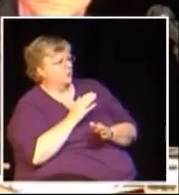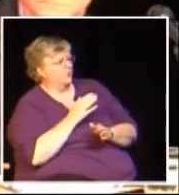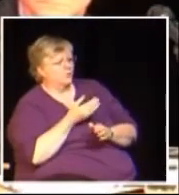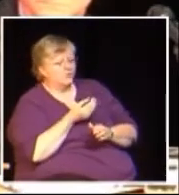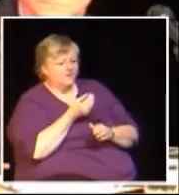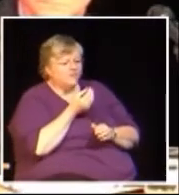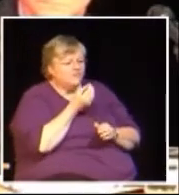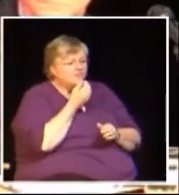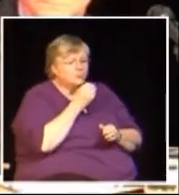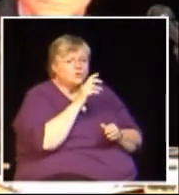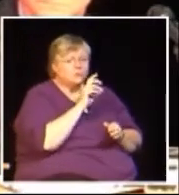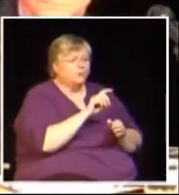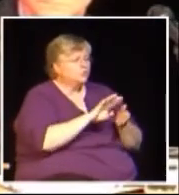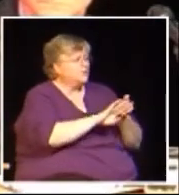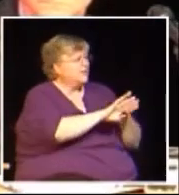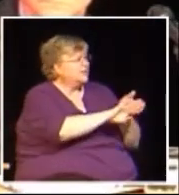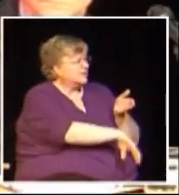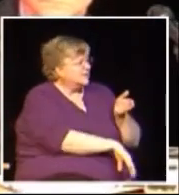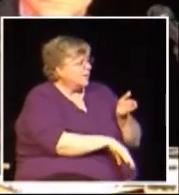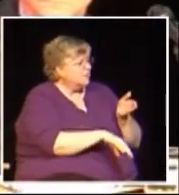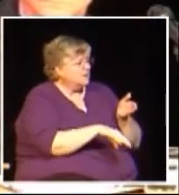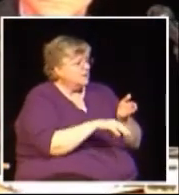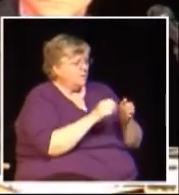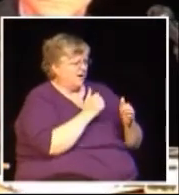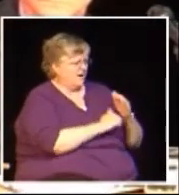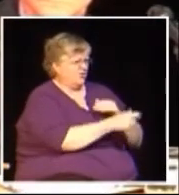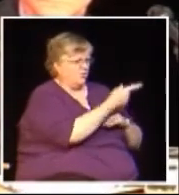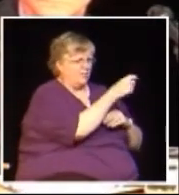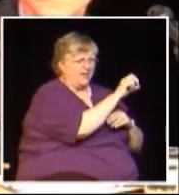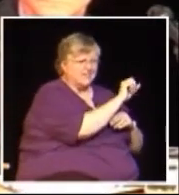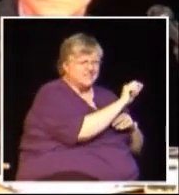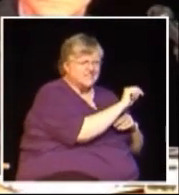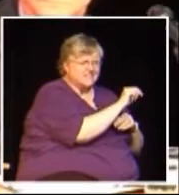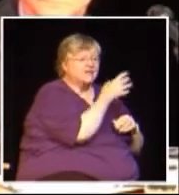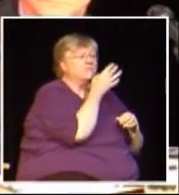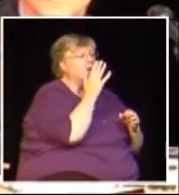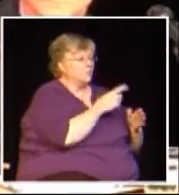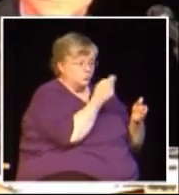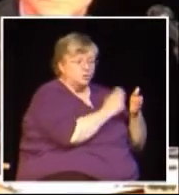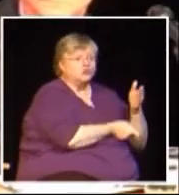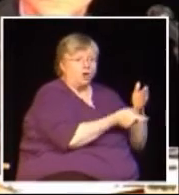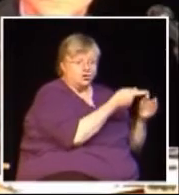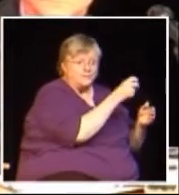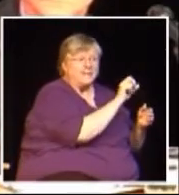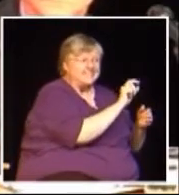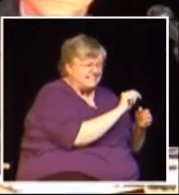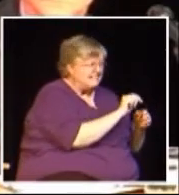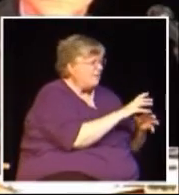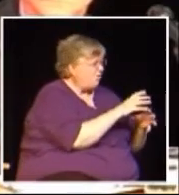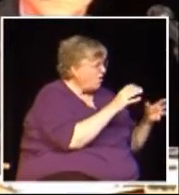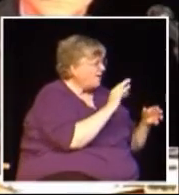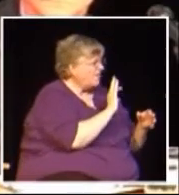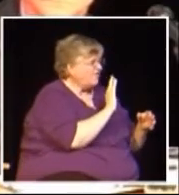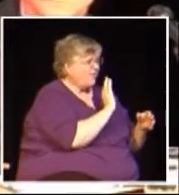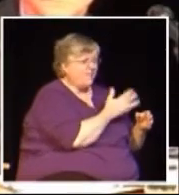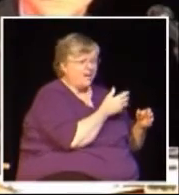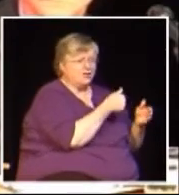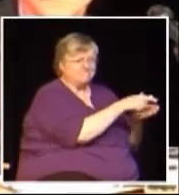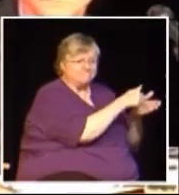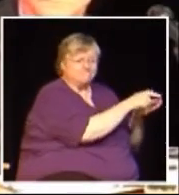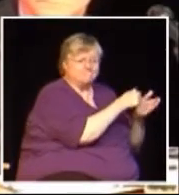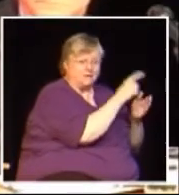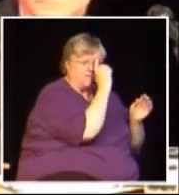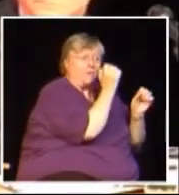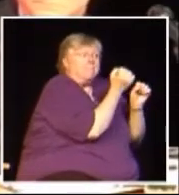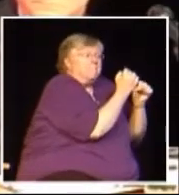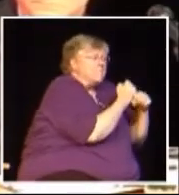fair to farmers. The food is supposed to be tax-exempt in British Columbia but under the PST farmers were charged PST on a lot of the cost